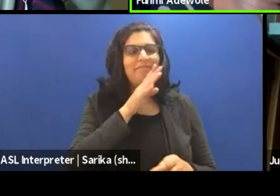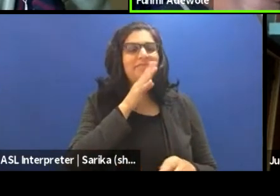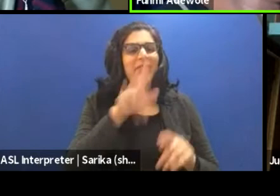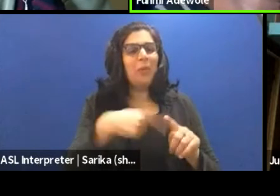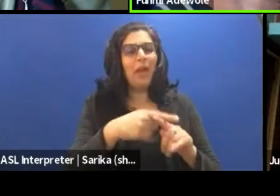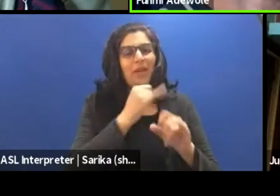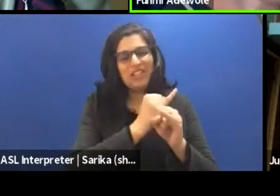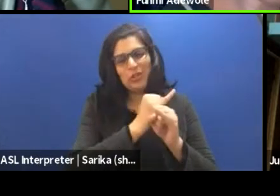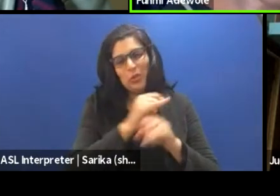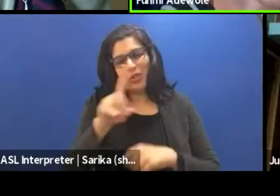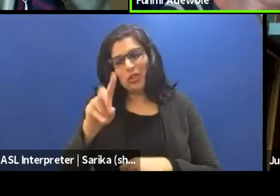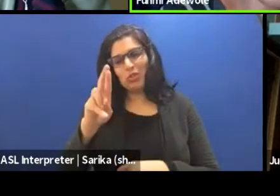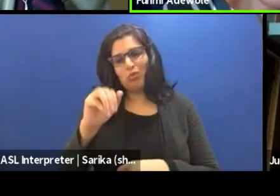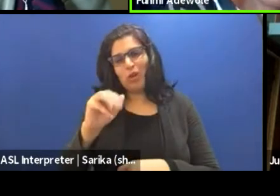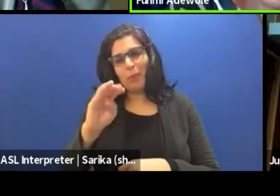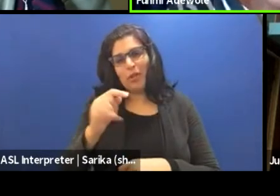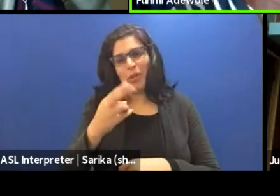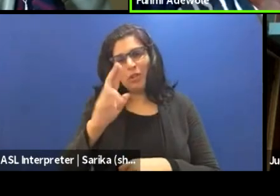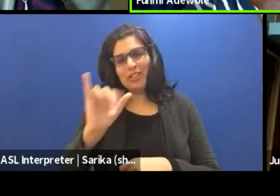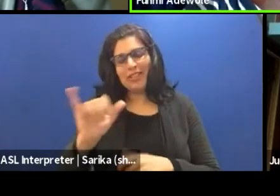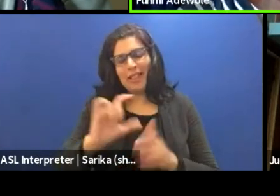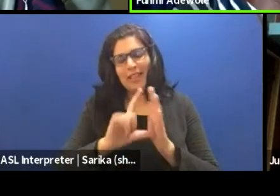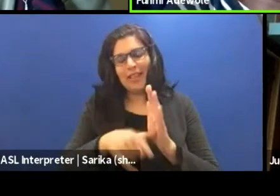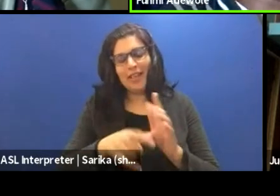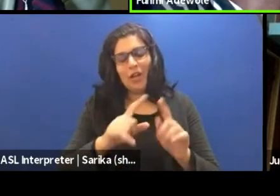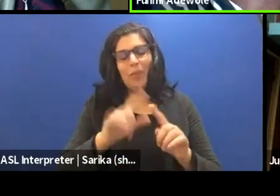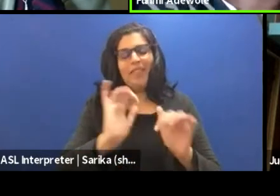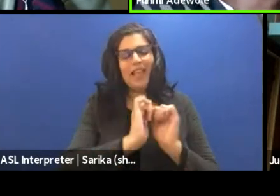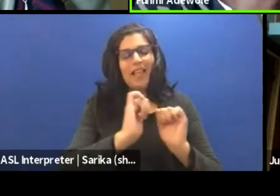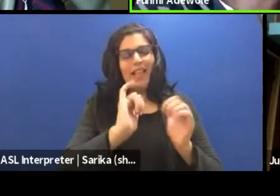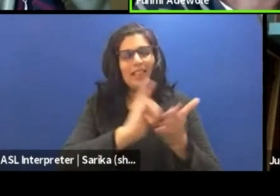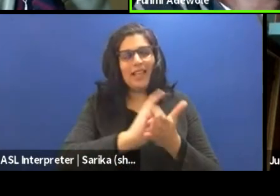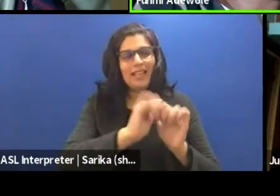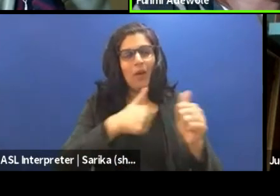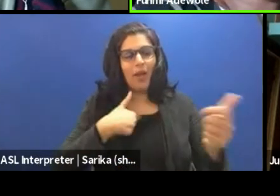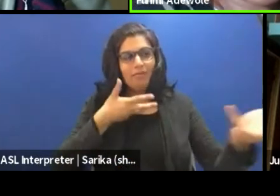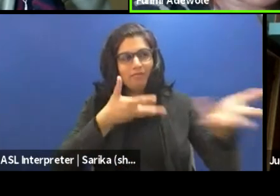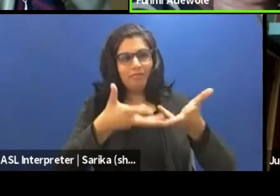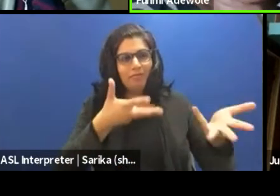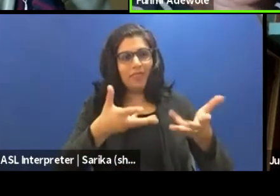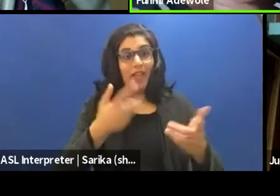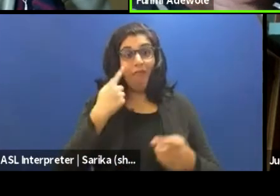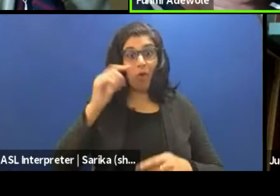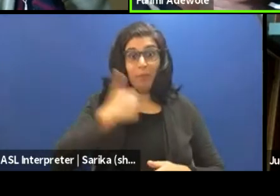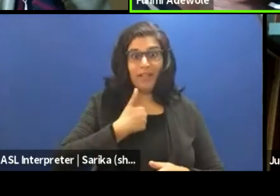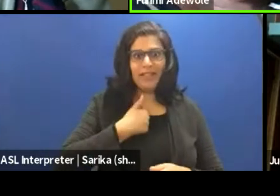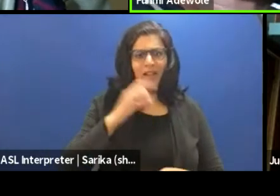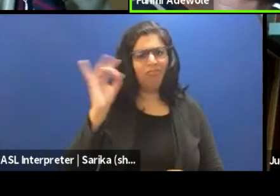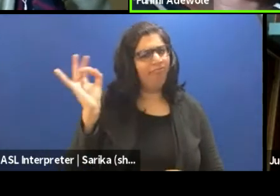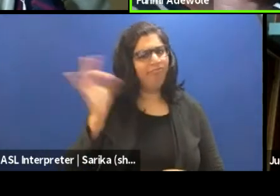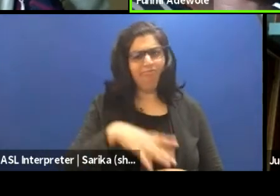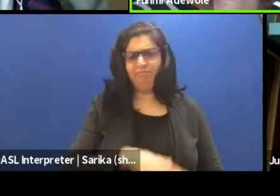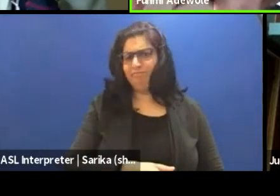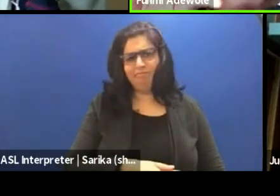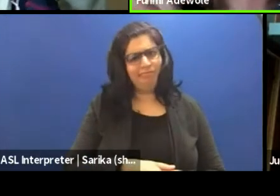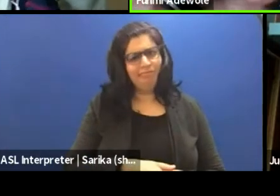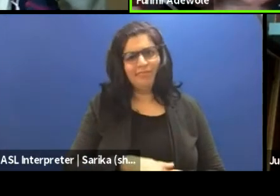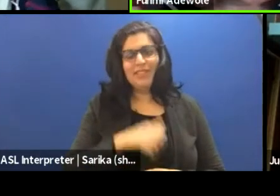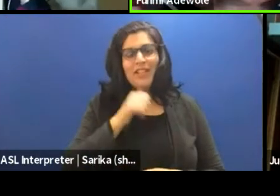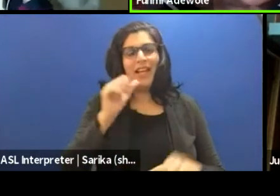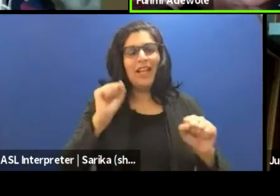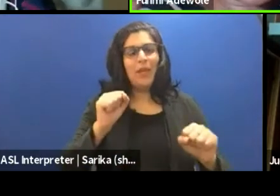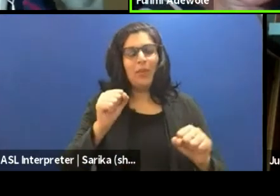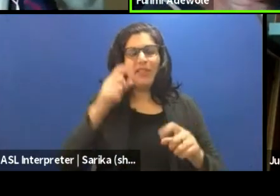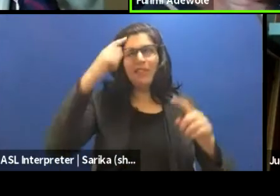but that's how I work with someone. And I'd be, I'm a very bad dramaturg for myself, actually, because I'm not able to